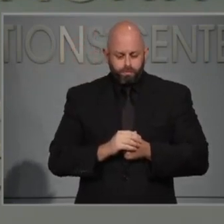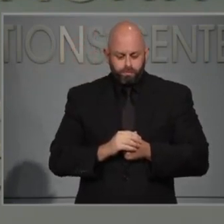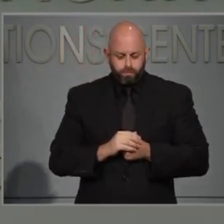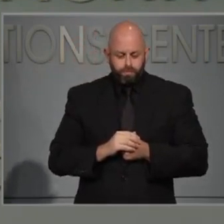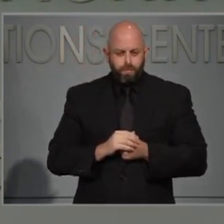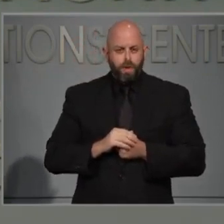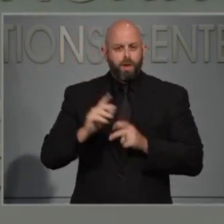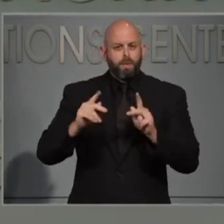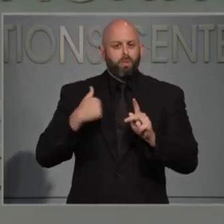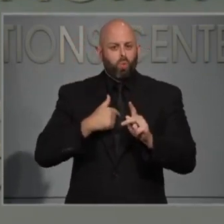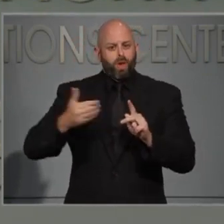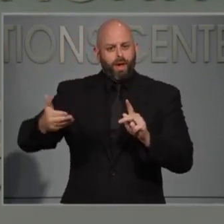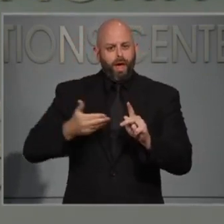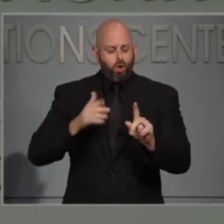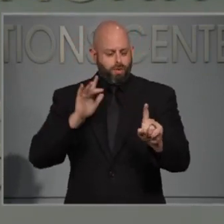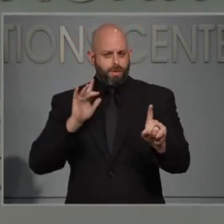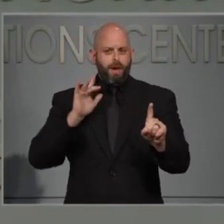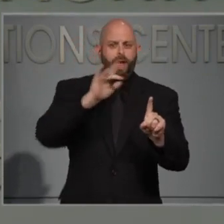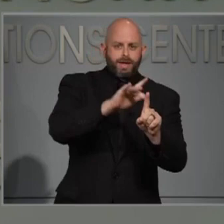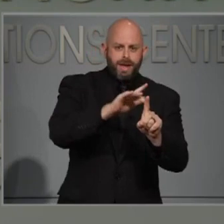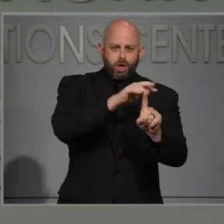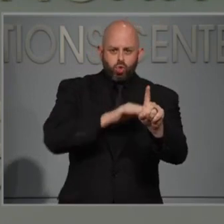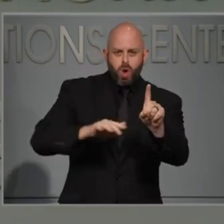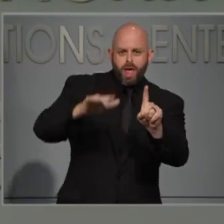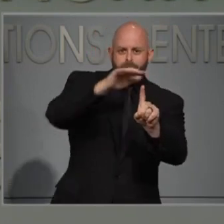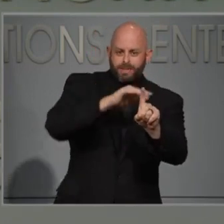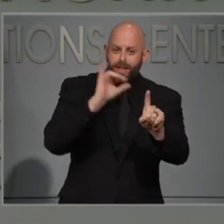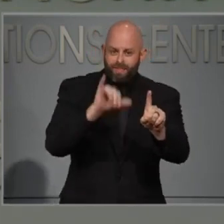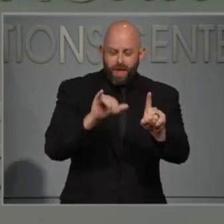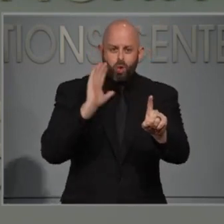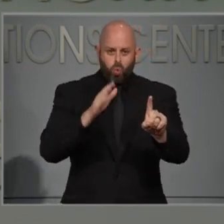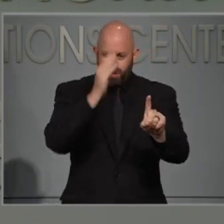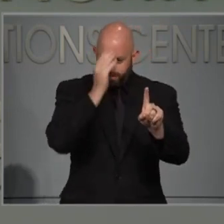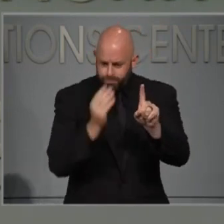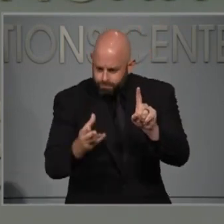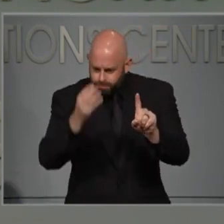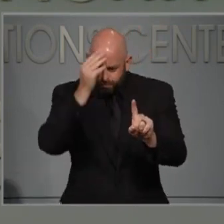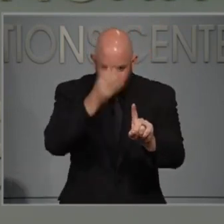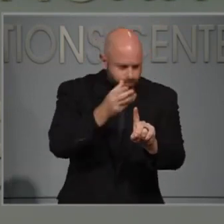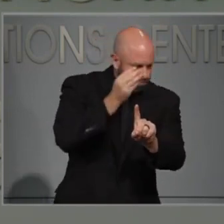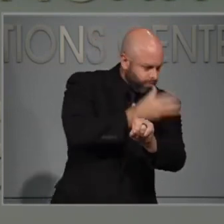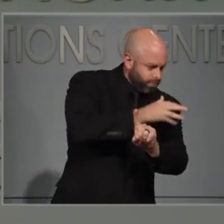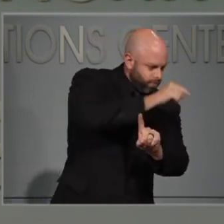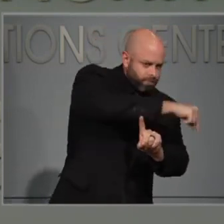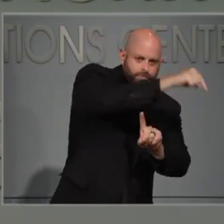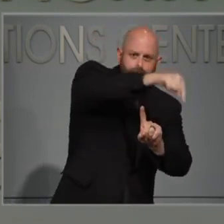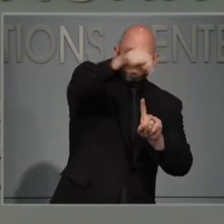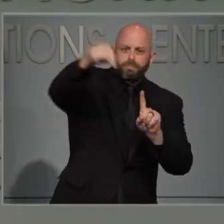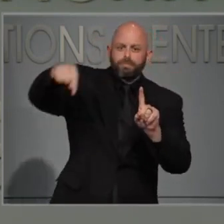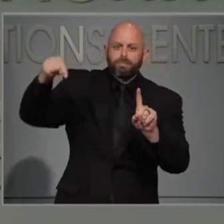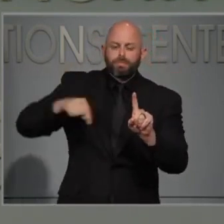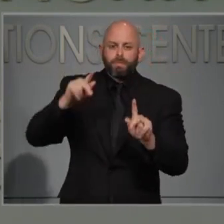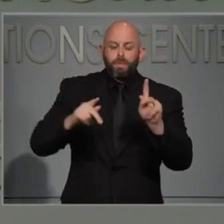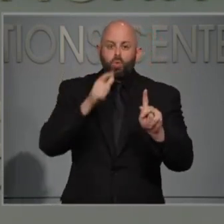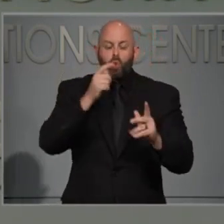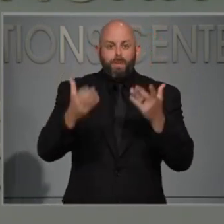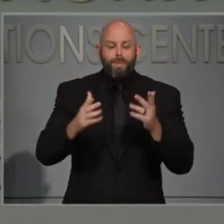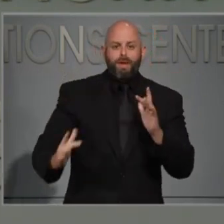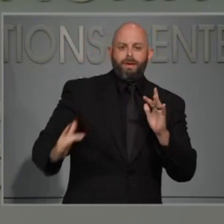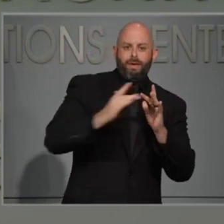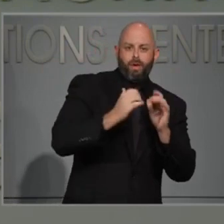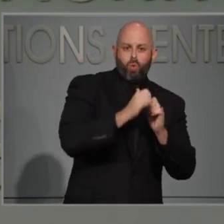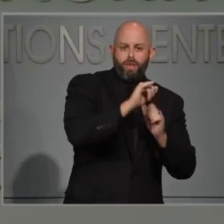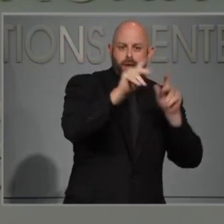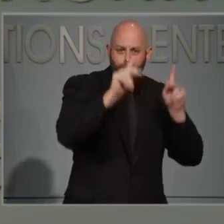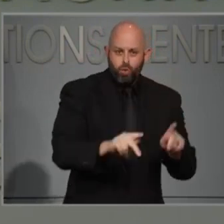situation will be tracing things down and letting people know and it's not necessarily anything that would come to our